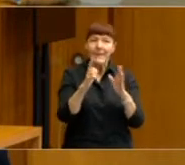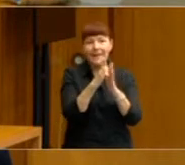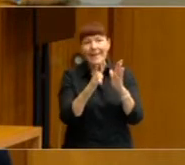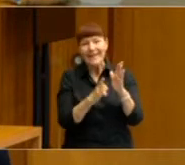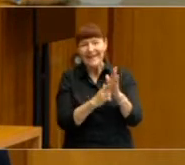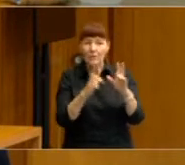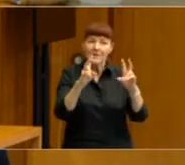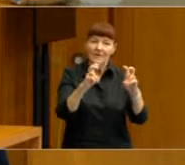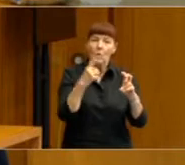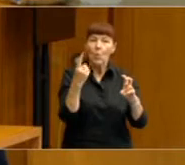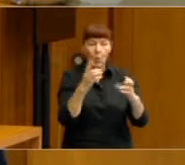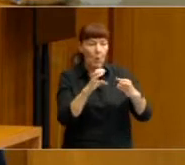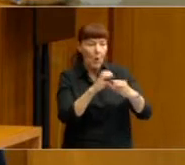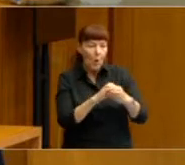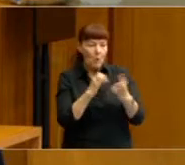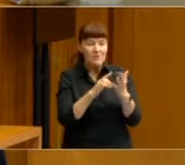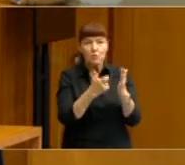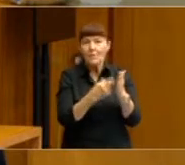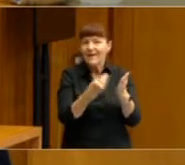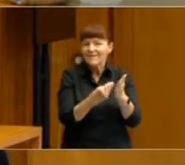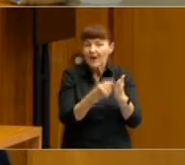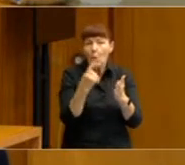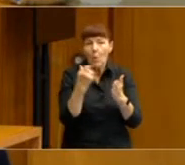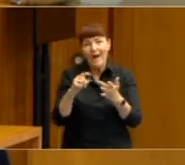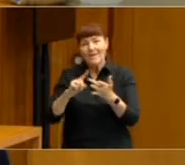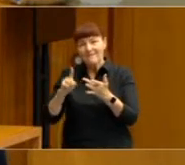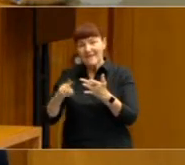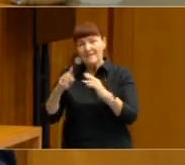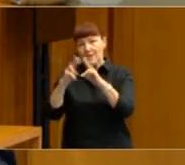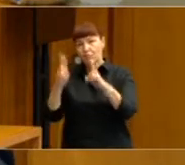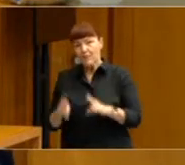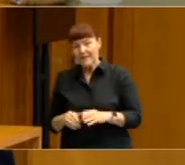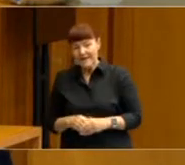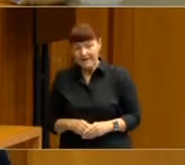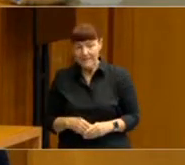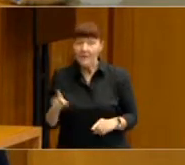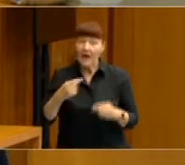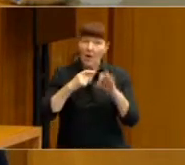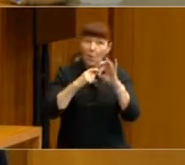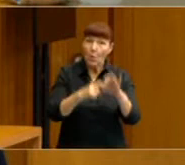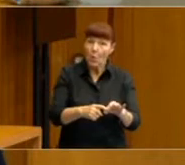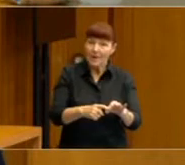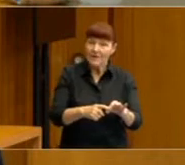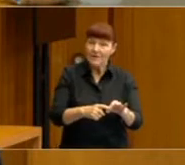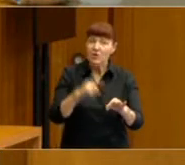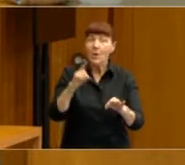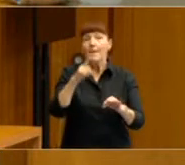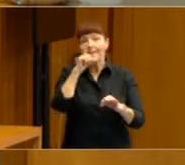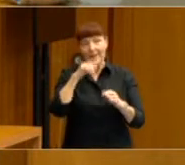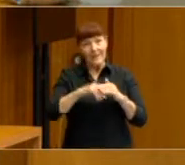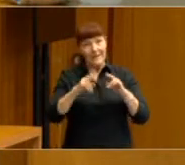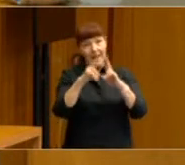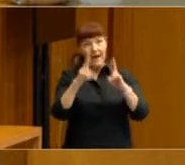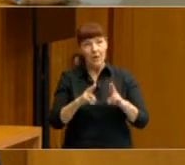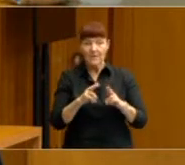a super fund or who is an investment property. Our question is largely to do with the people in the household. So you might